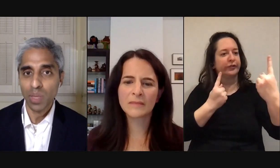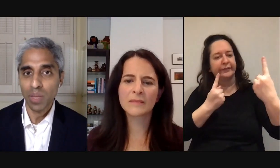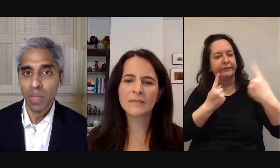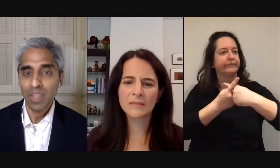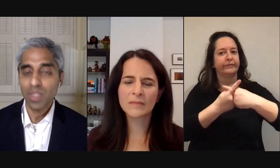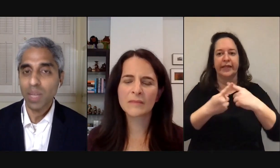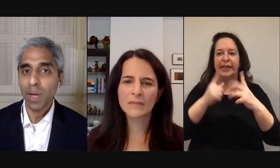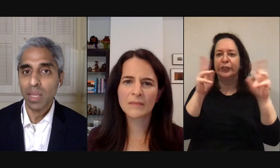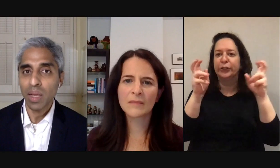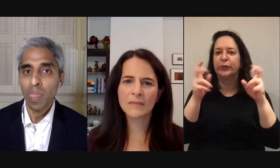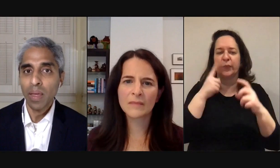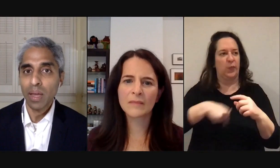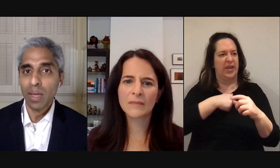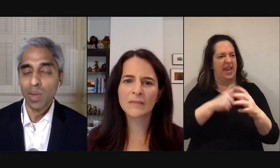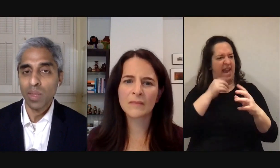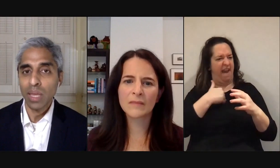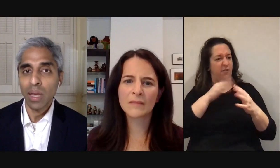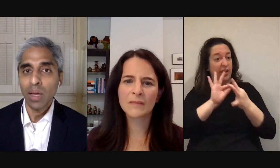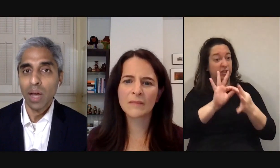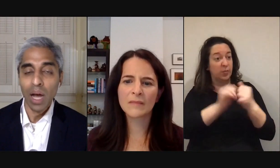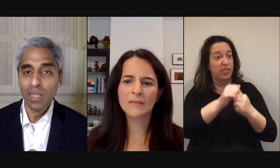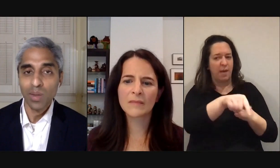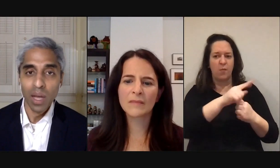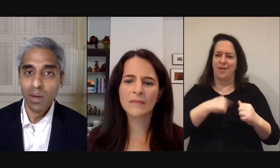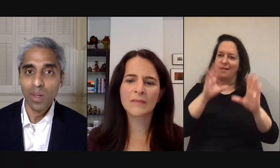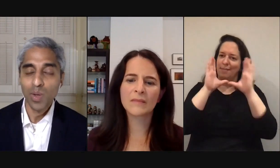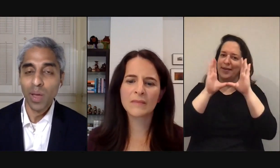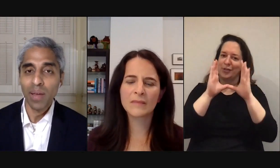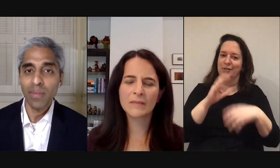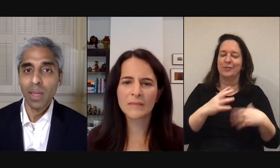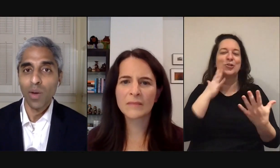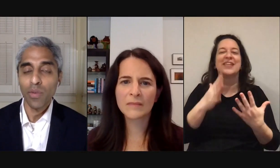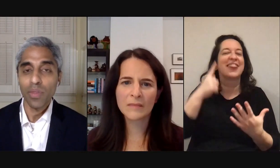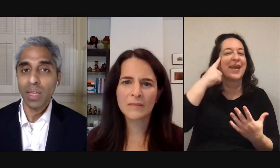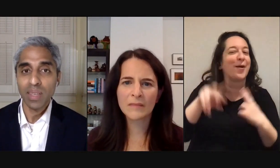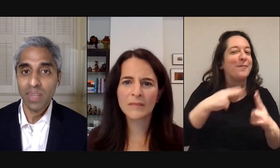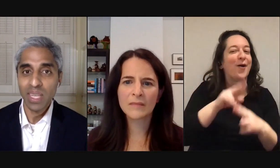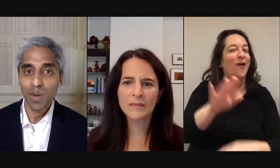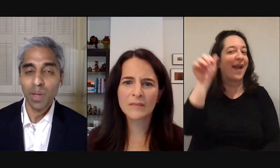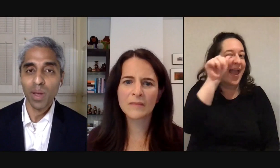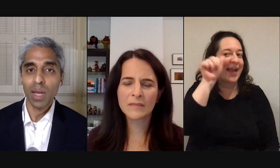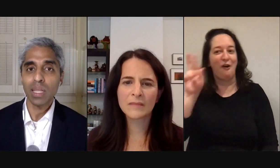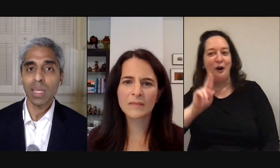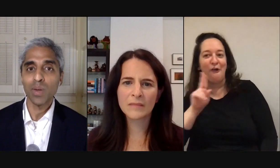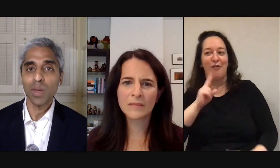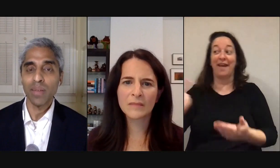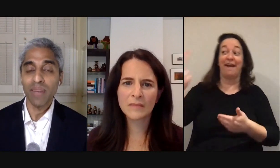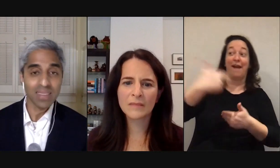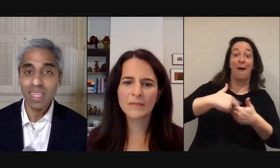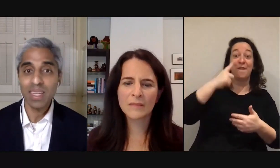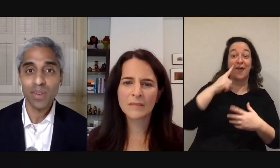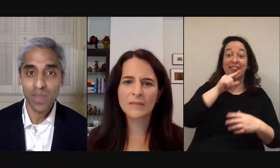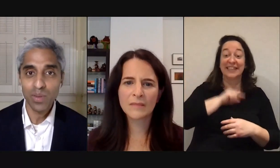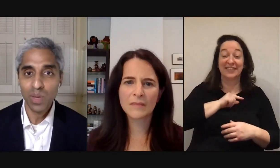relationship with them just think about the you know the aunt or the uncle who you have over for thanksgiving dinner periodically who you